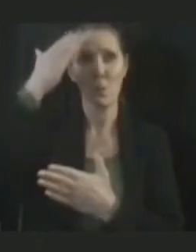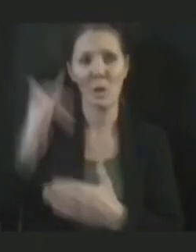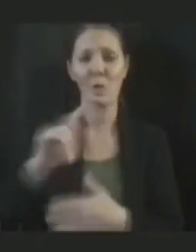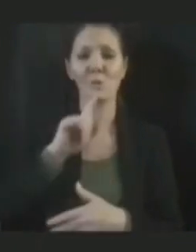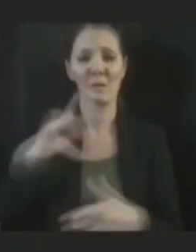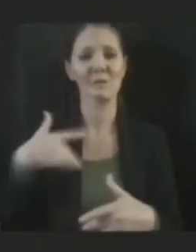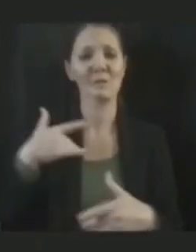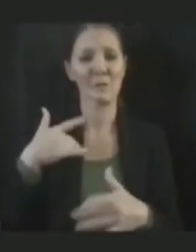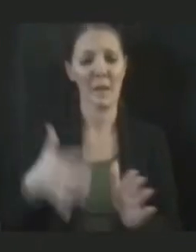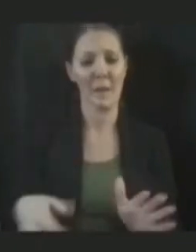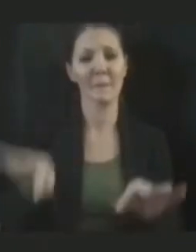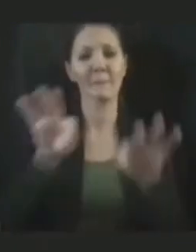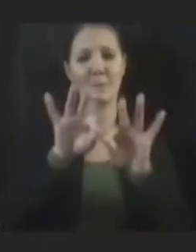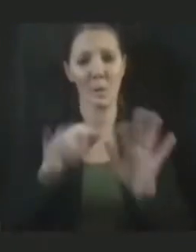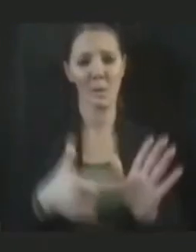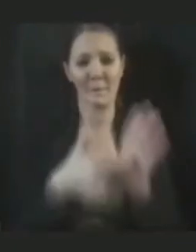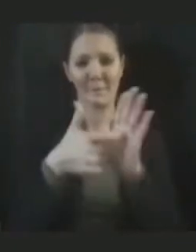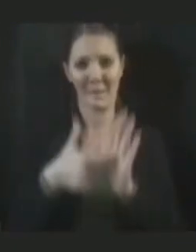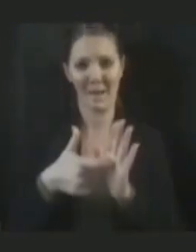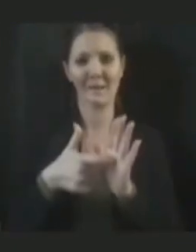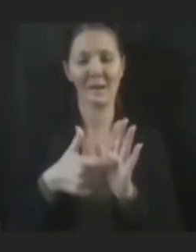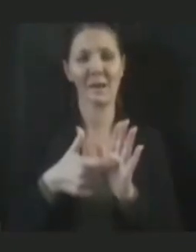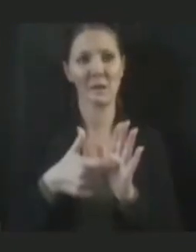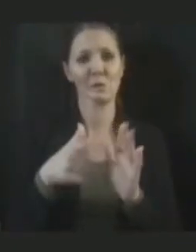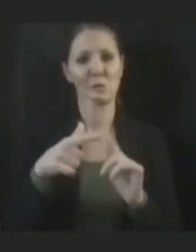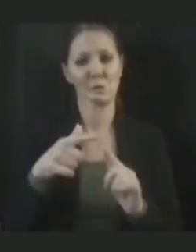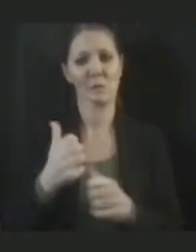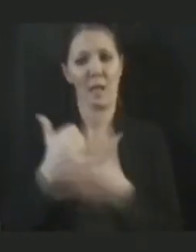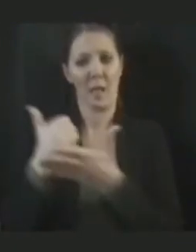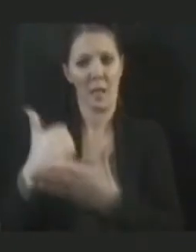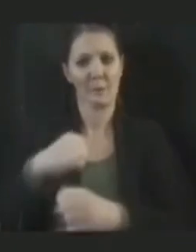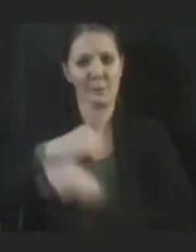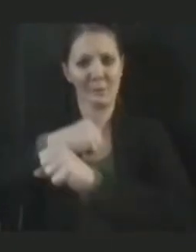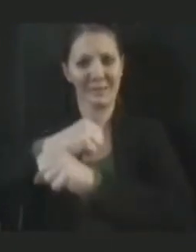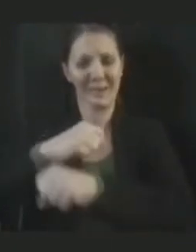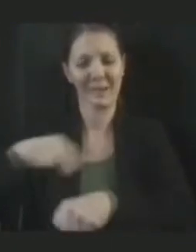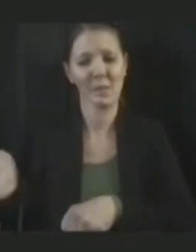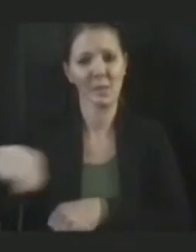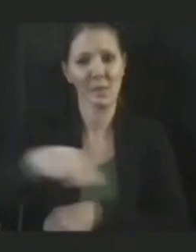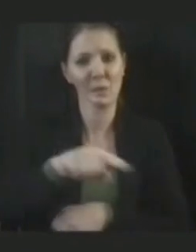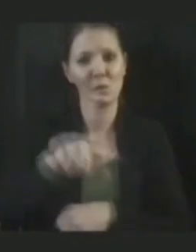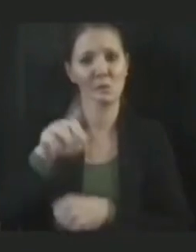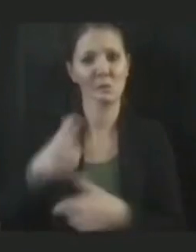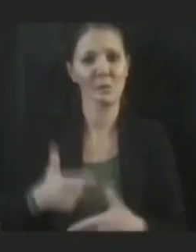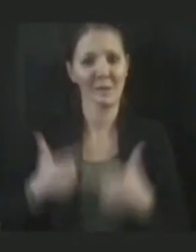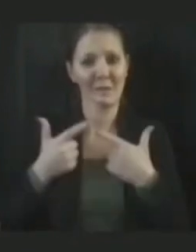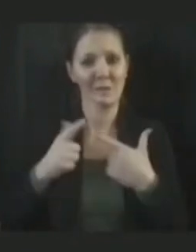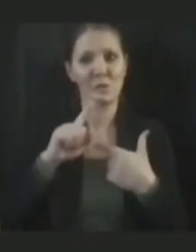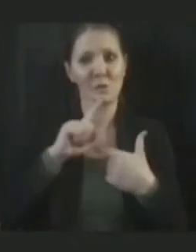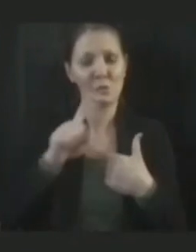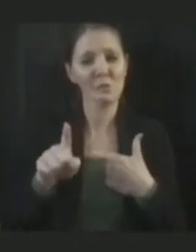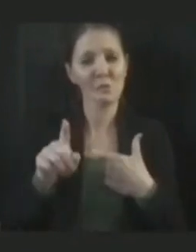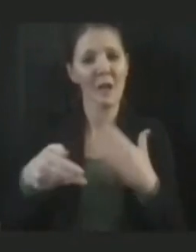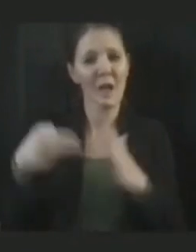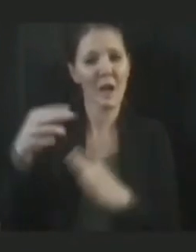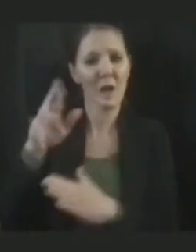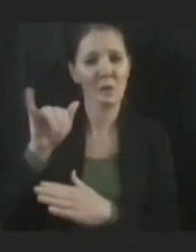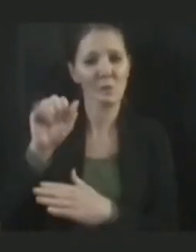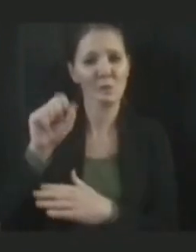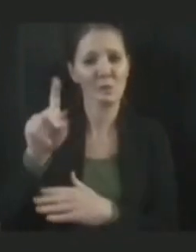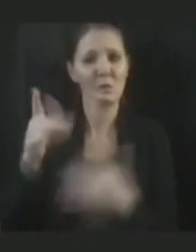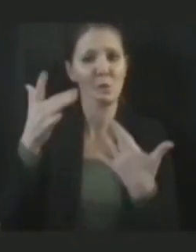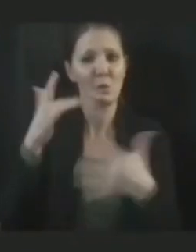in our toolbox to protect these most vulnerable residents from any further adverse